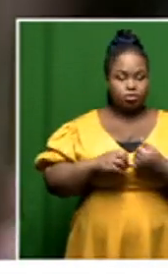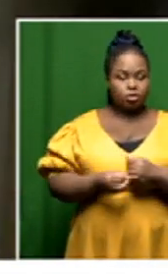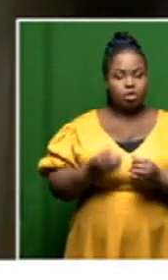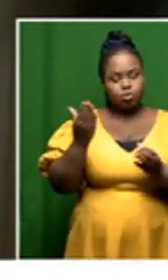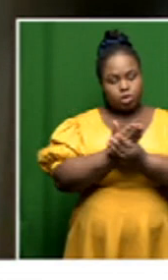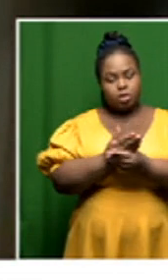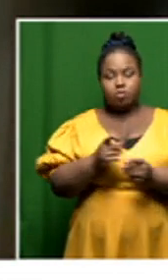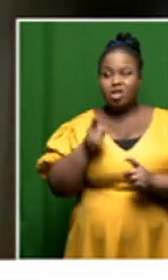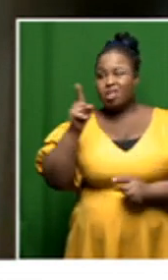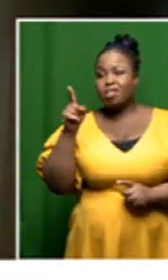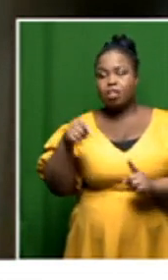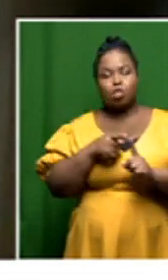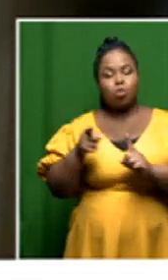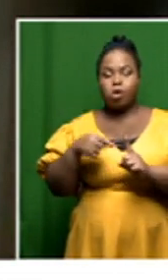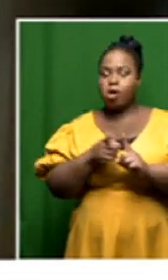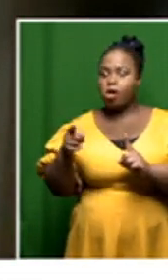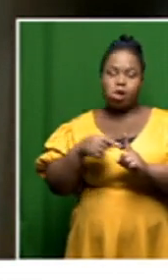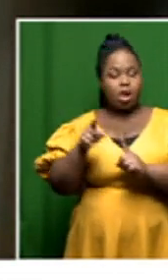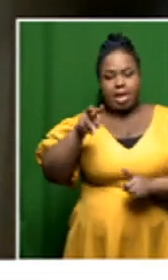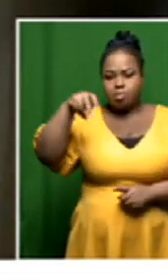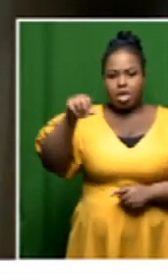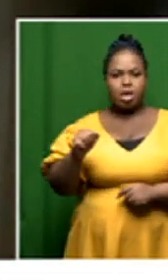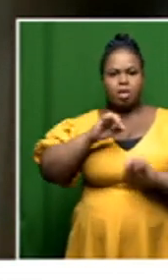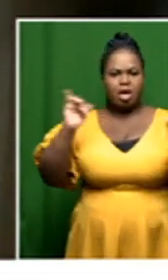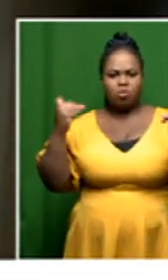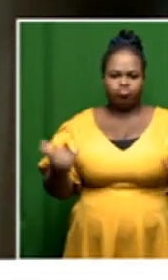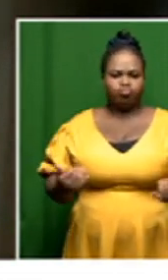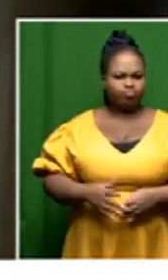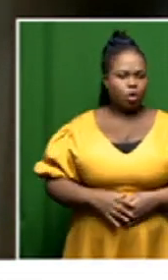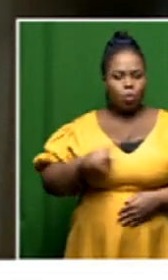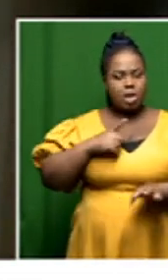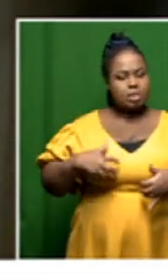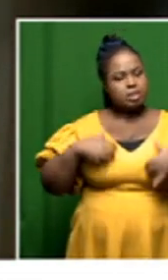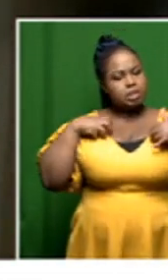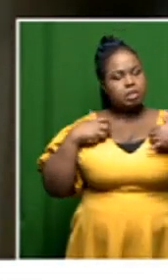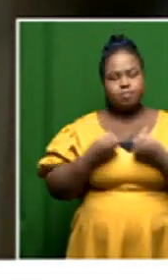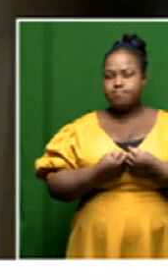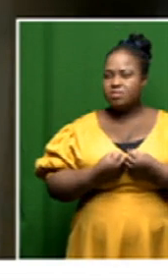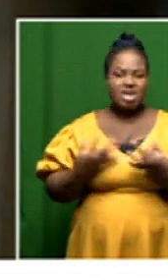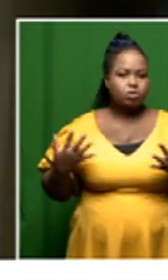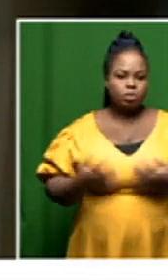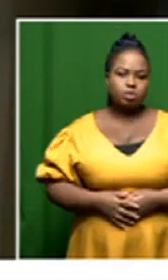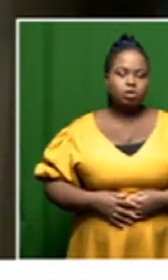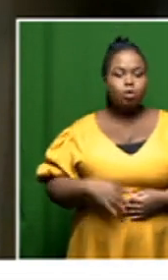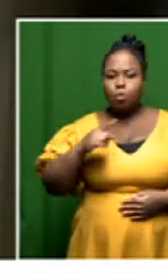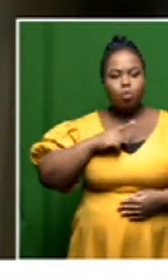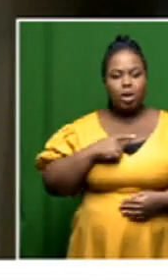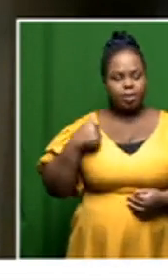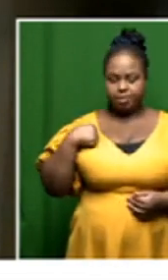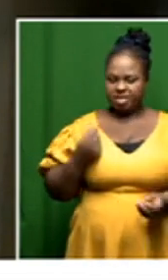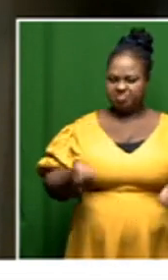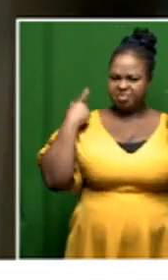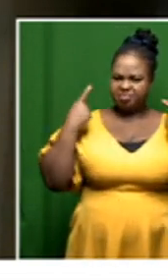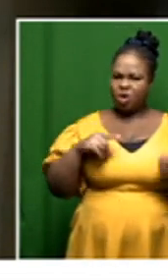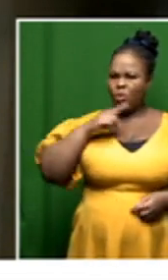thing and they're ducking and they're diving and and they're just really frustrating the hell out of us because i can't